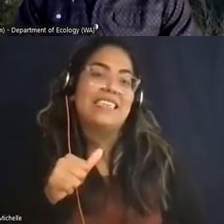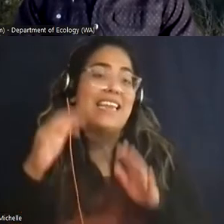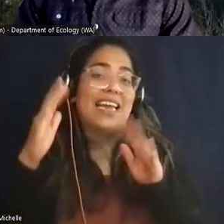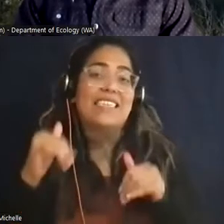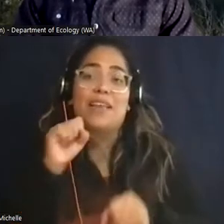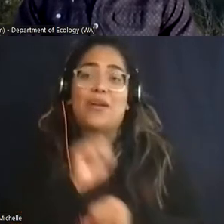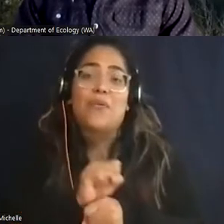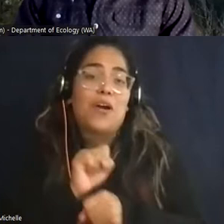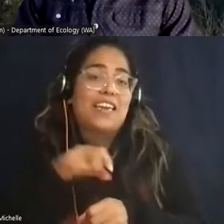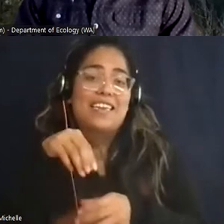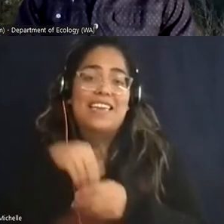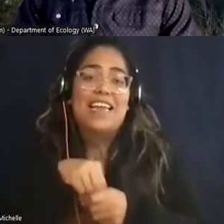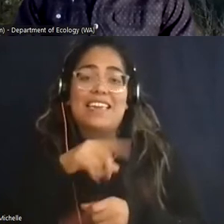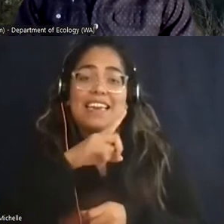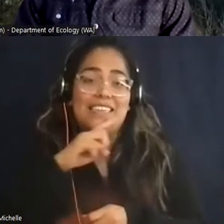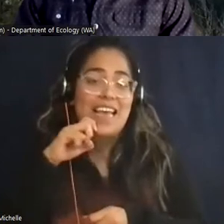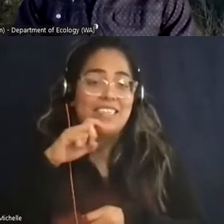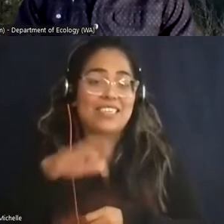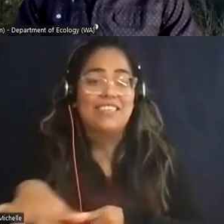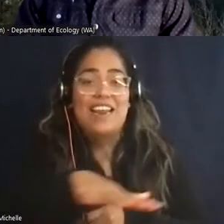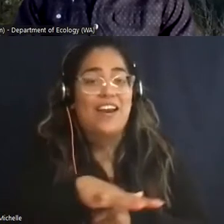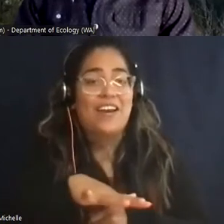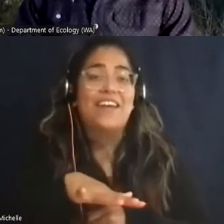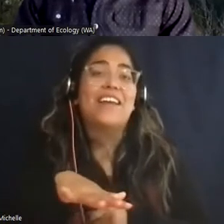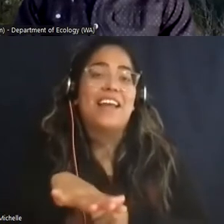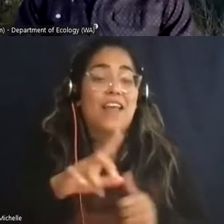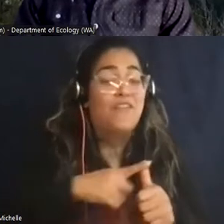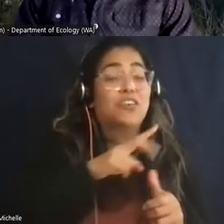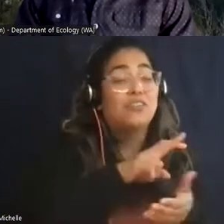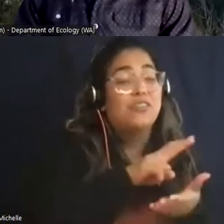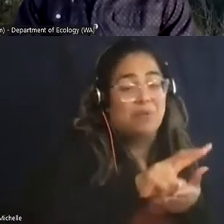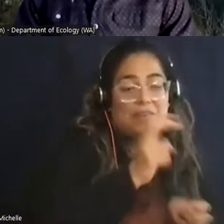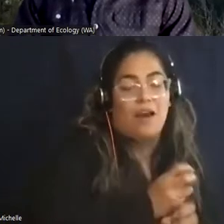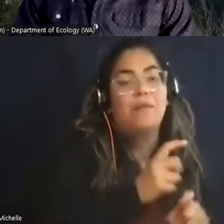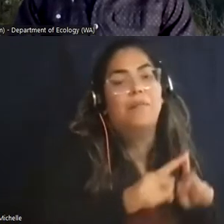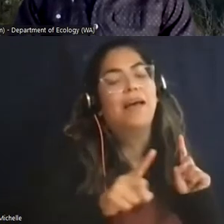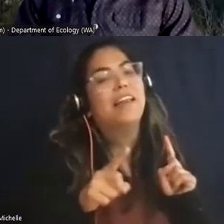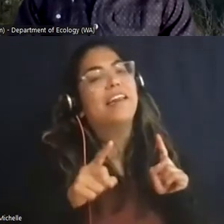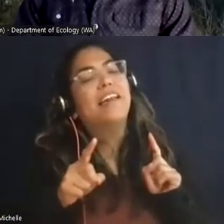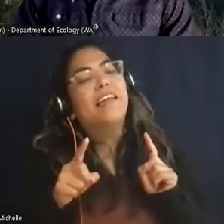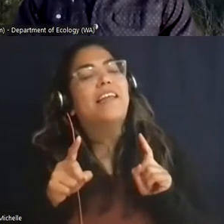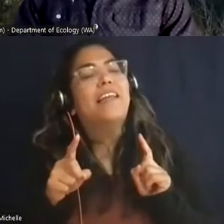desert with the exception of the the first two weeks um but little d realized that there is a lot of